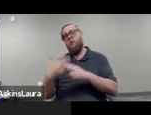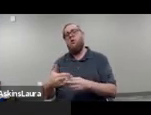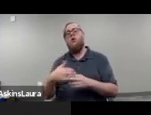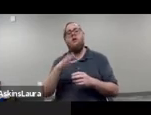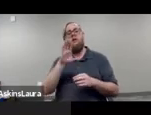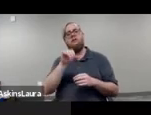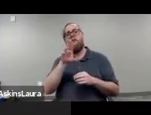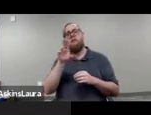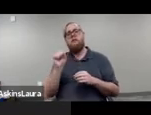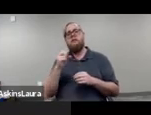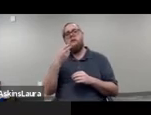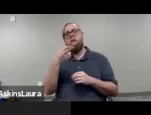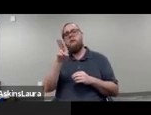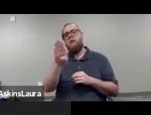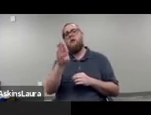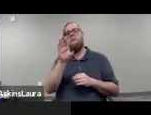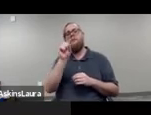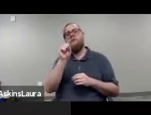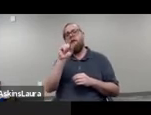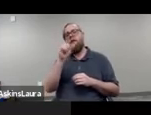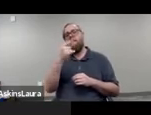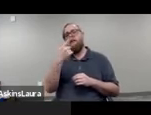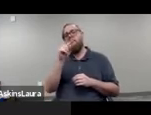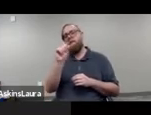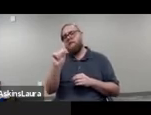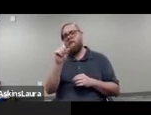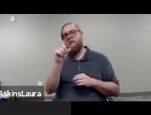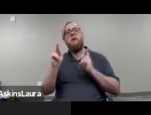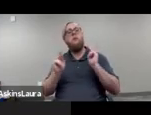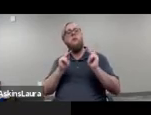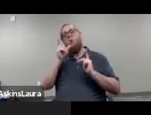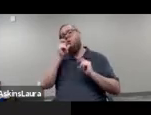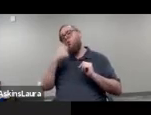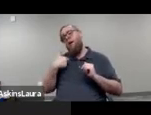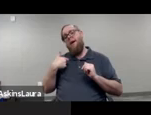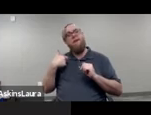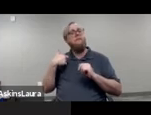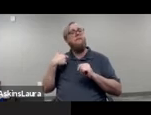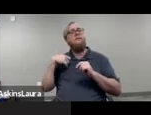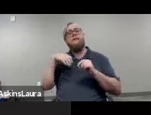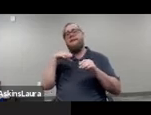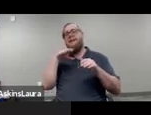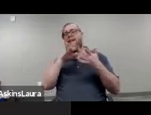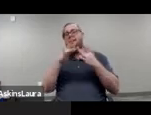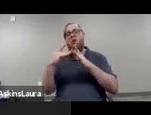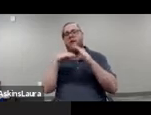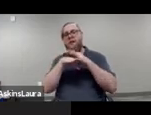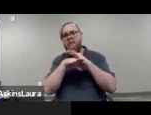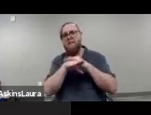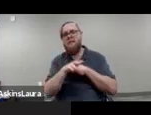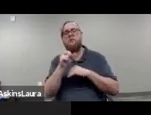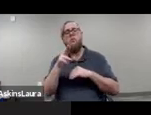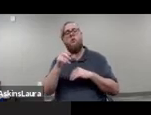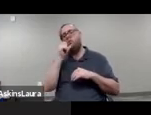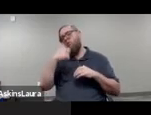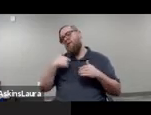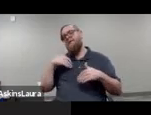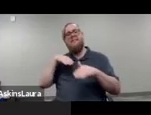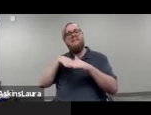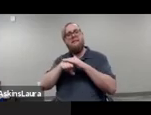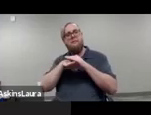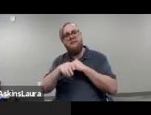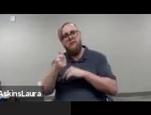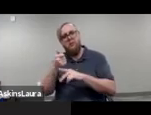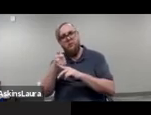as census hub sites where folks that don't have internet access or don't have accessibility in their own